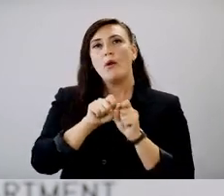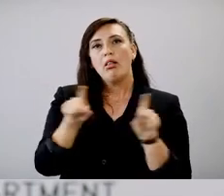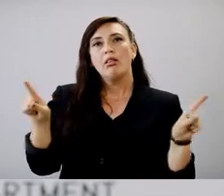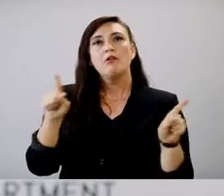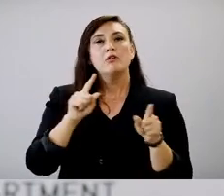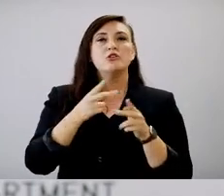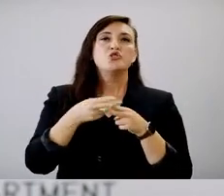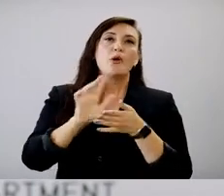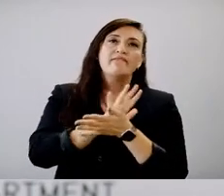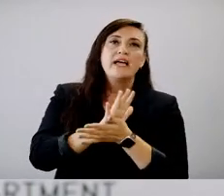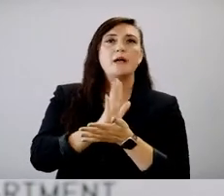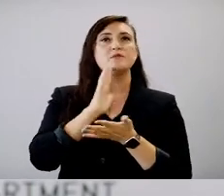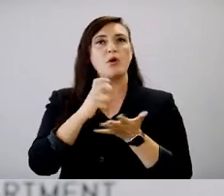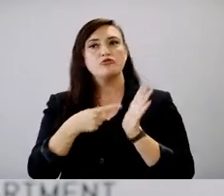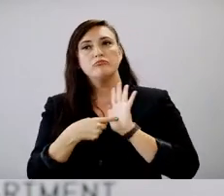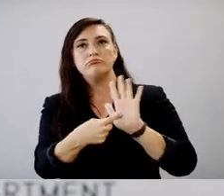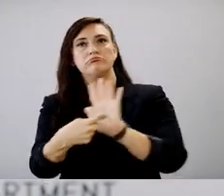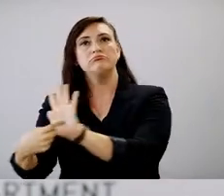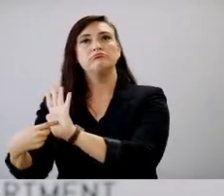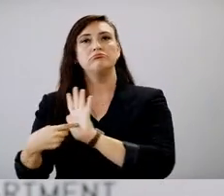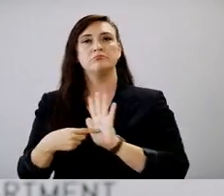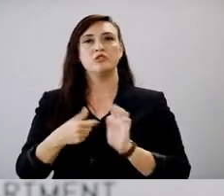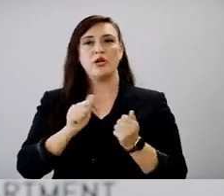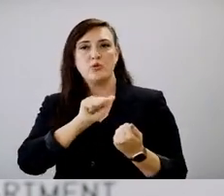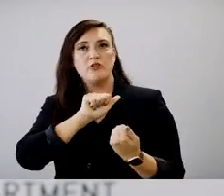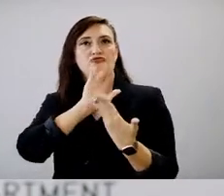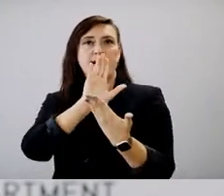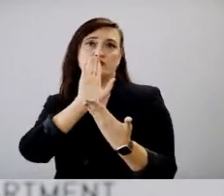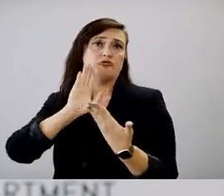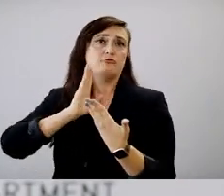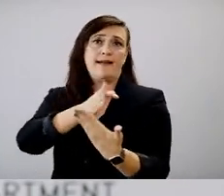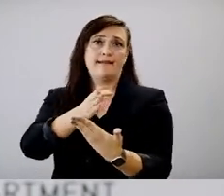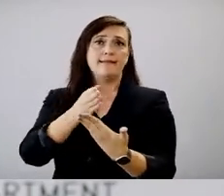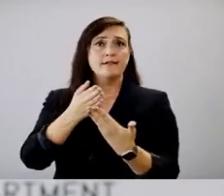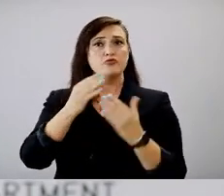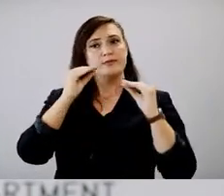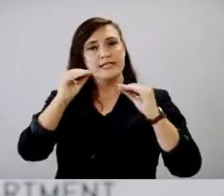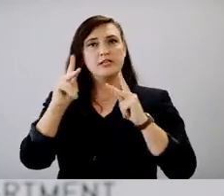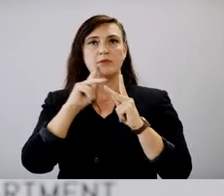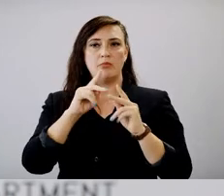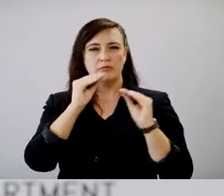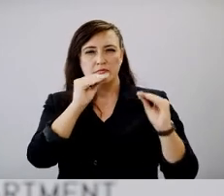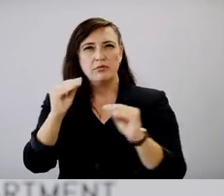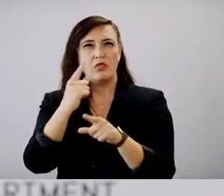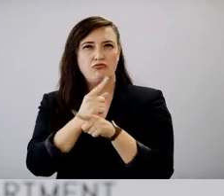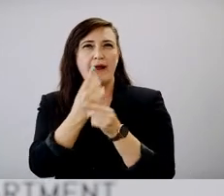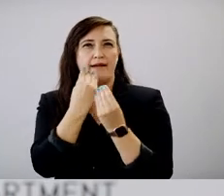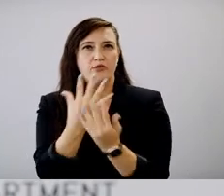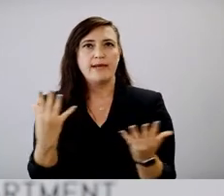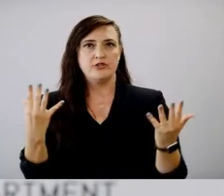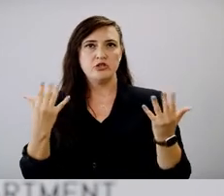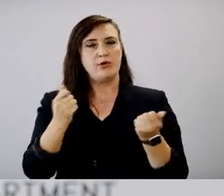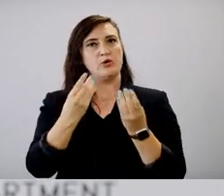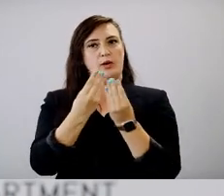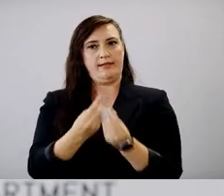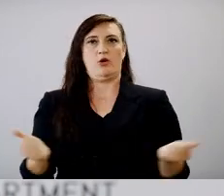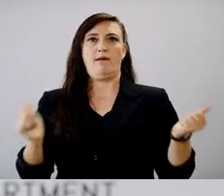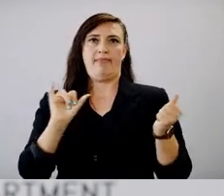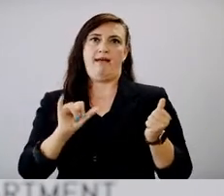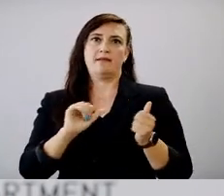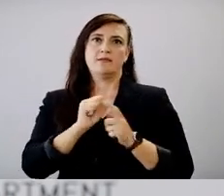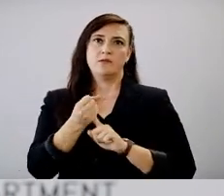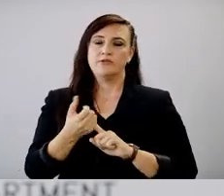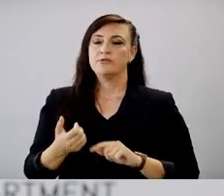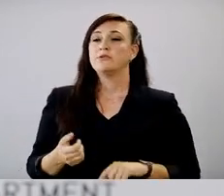films addressing directly some of the misinformation that's out there about the vaccines and clearing that up. Um,